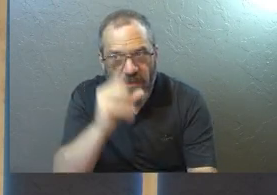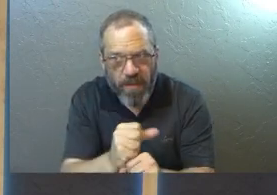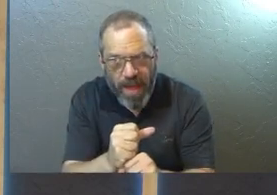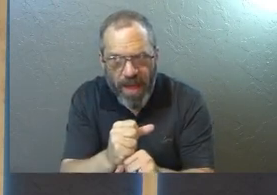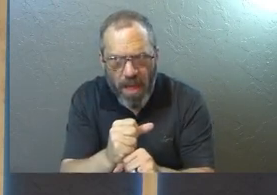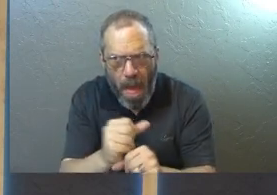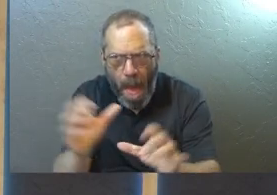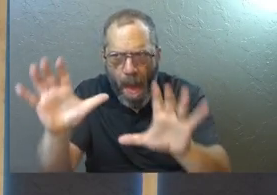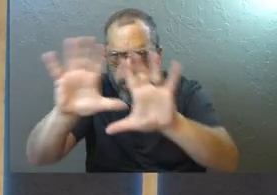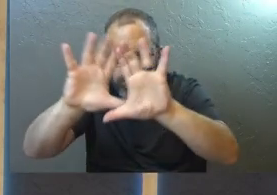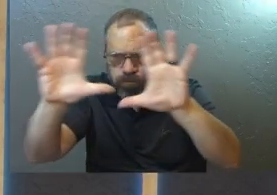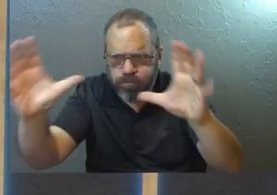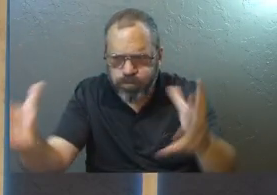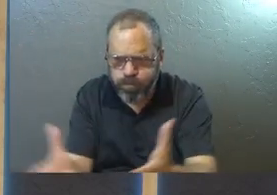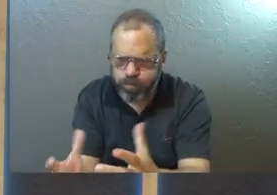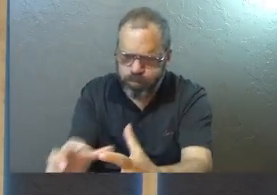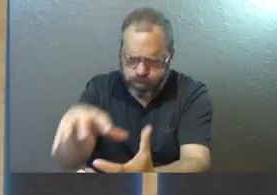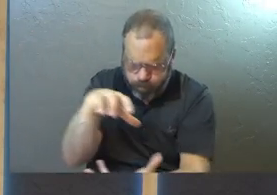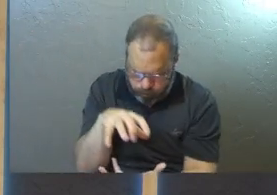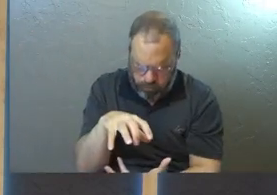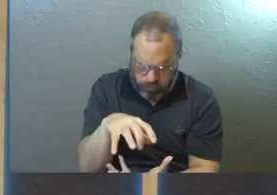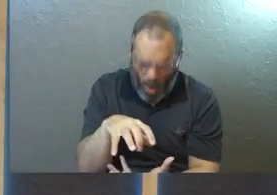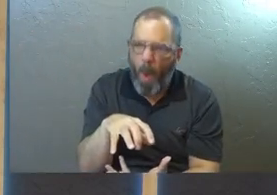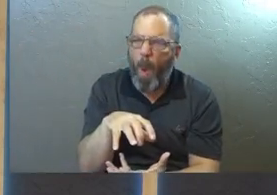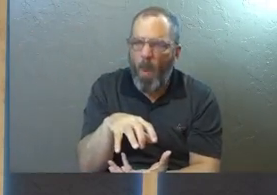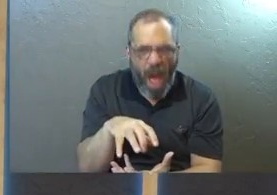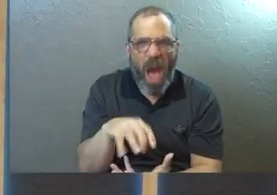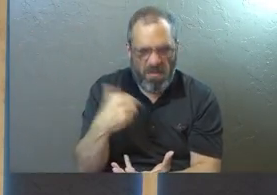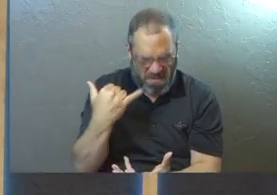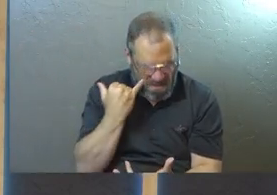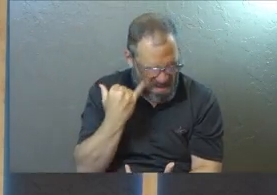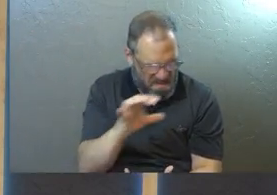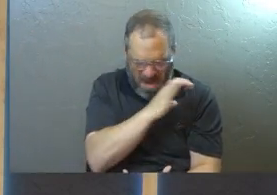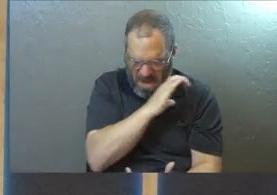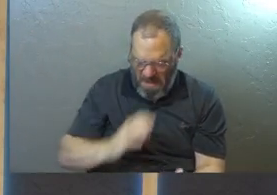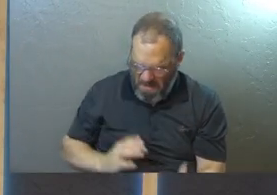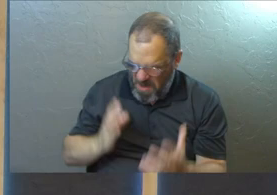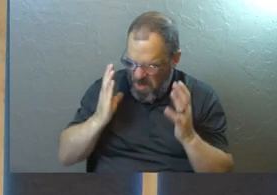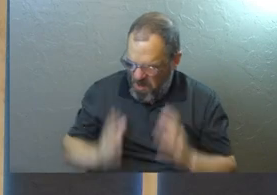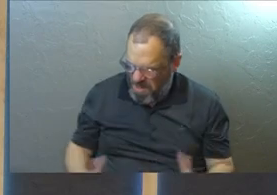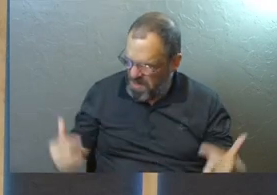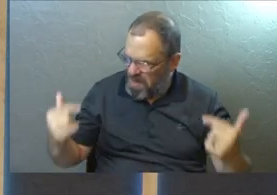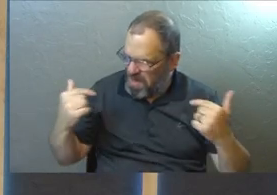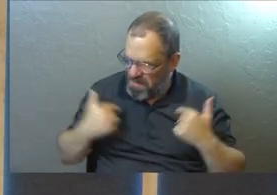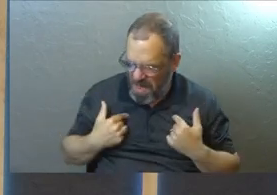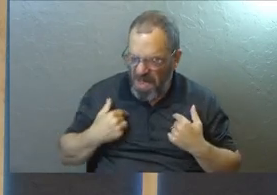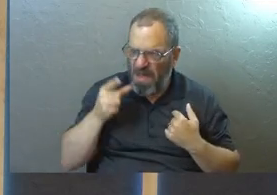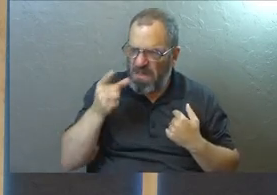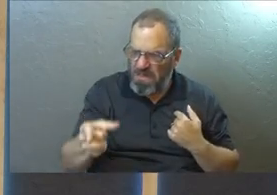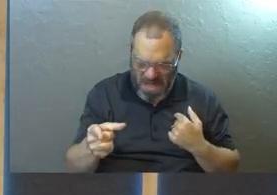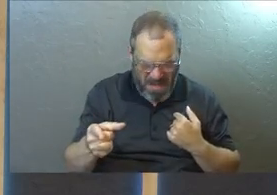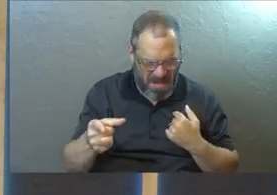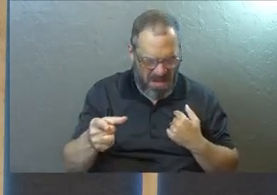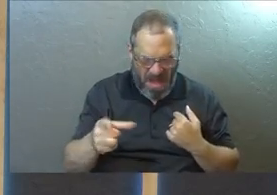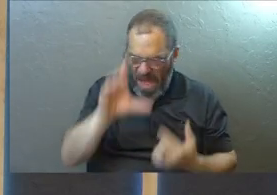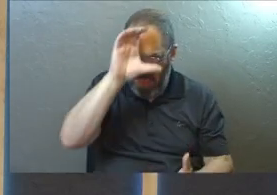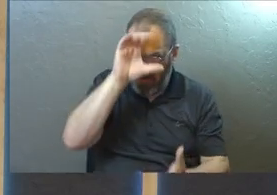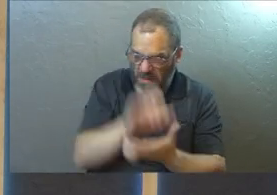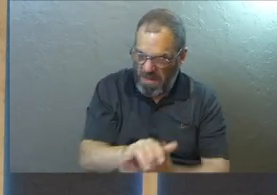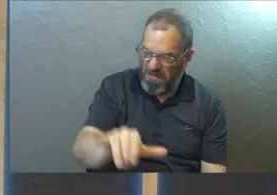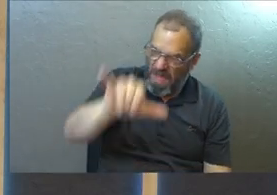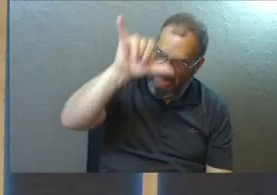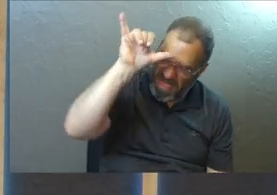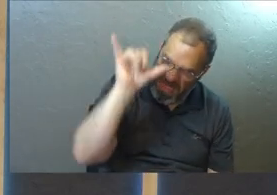lump it all together, don't we? And we think, my goodness, if I'm a Christian, if I'm a Bible-believing Christian, maybe that means I have to believe